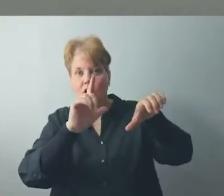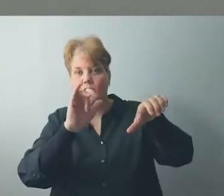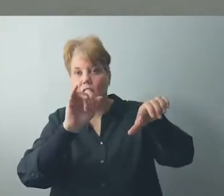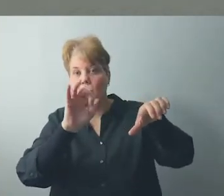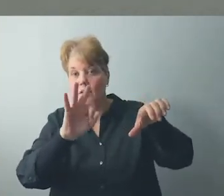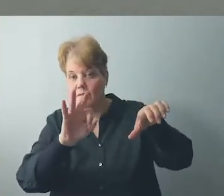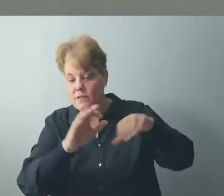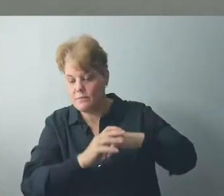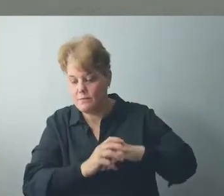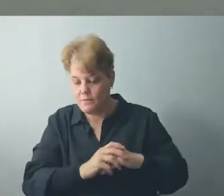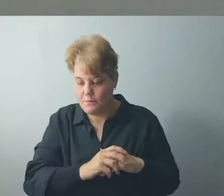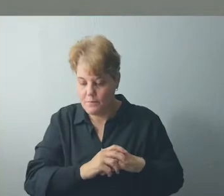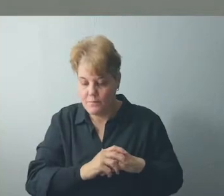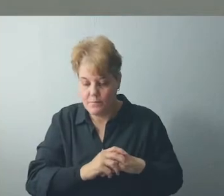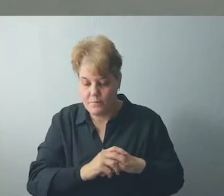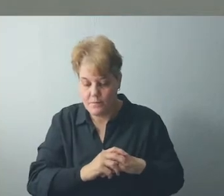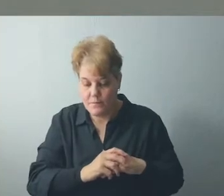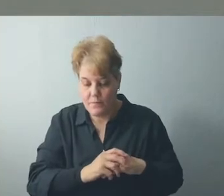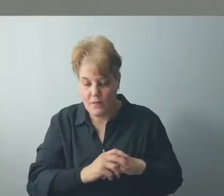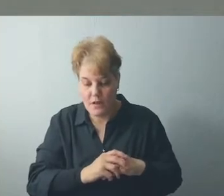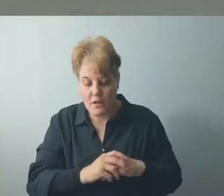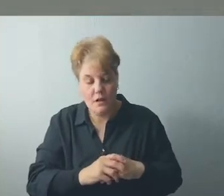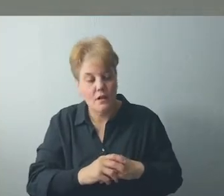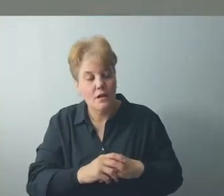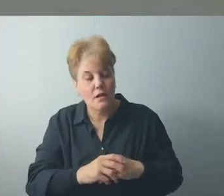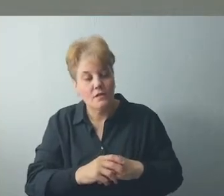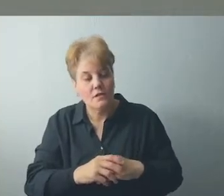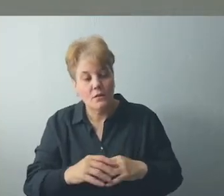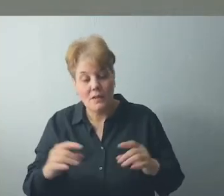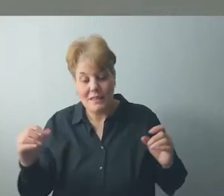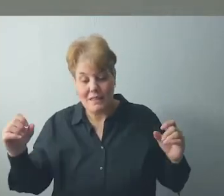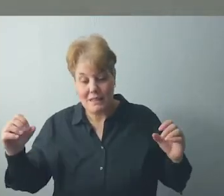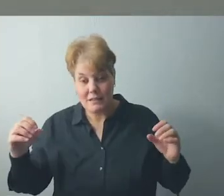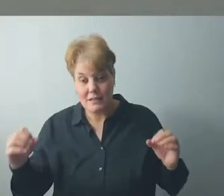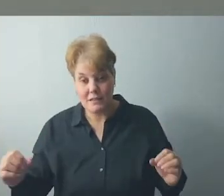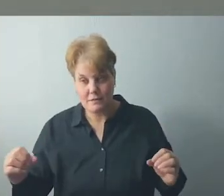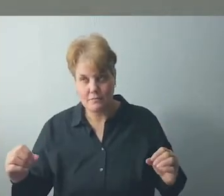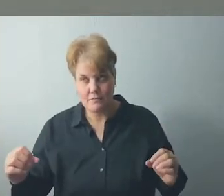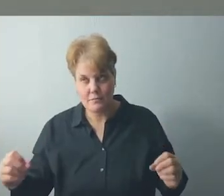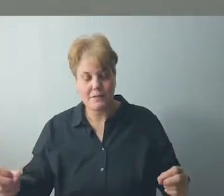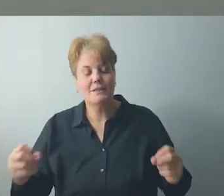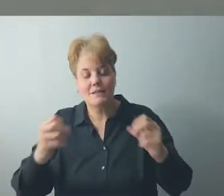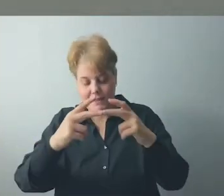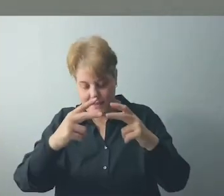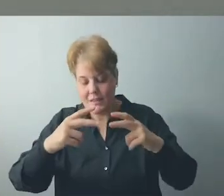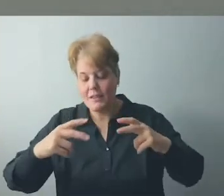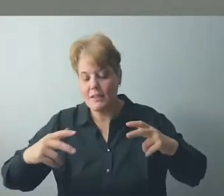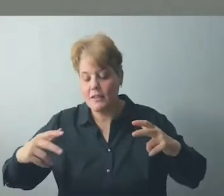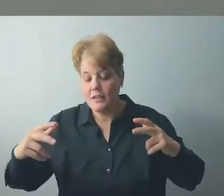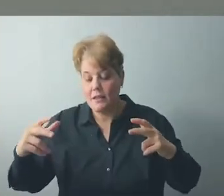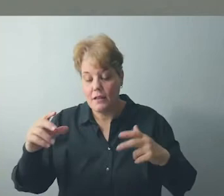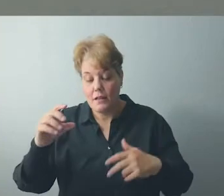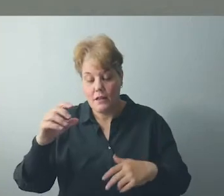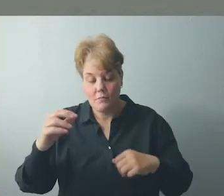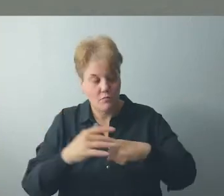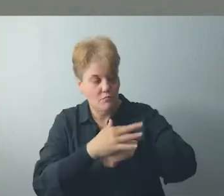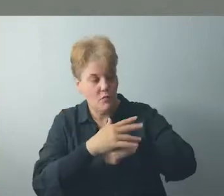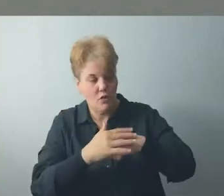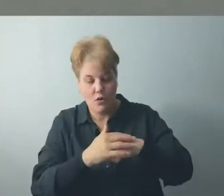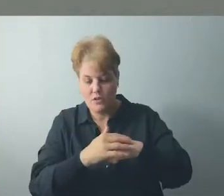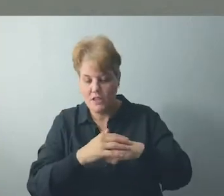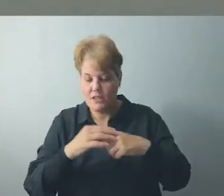famous for another reason. Since the 1800s, people have come to this place to jump off of the cliff